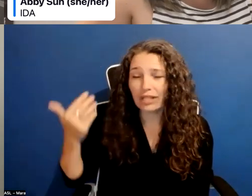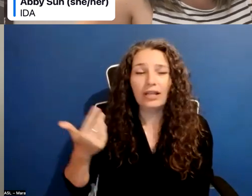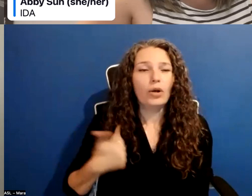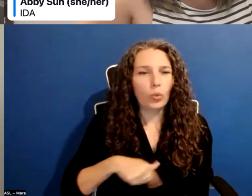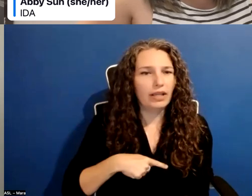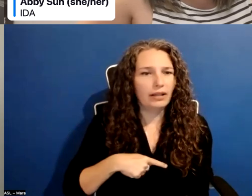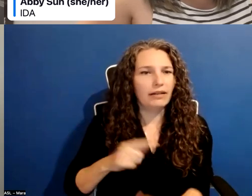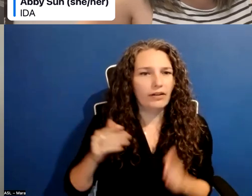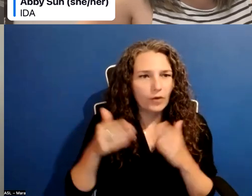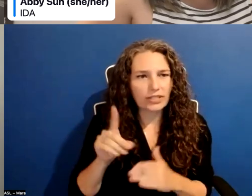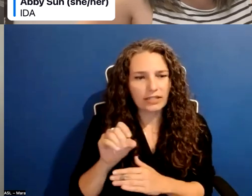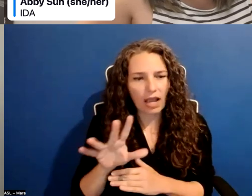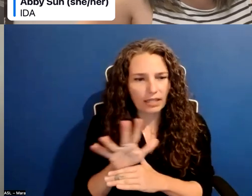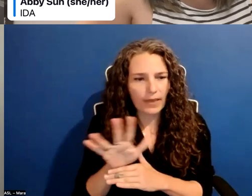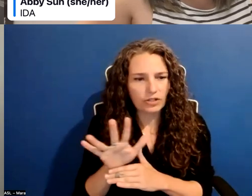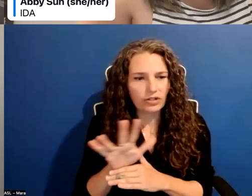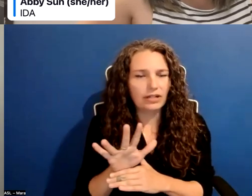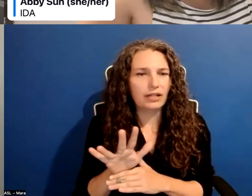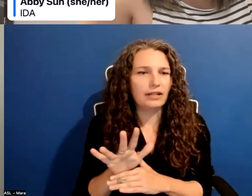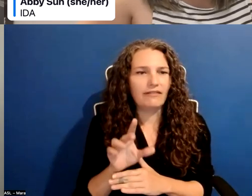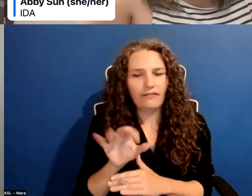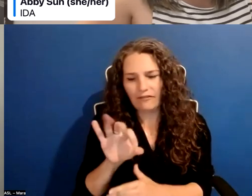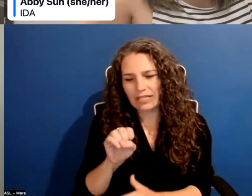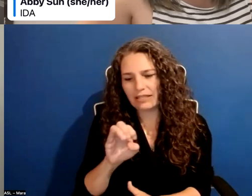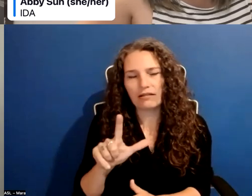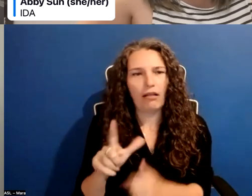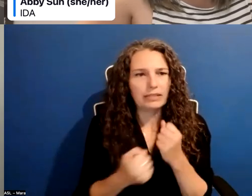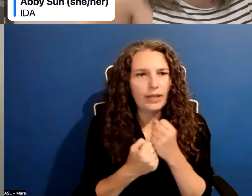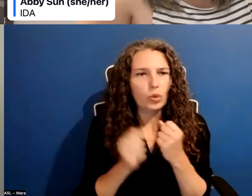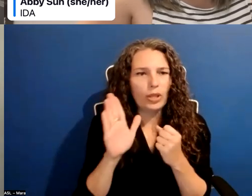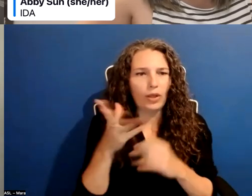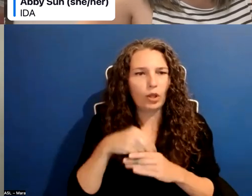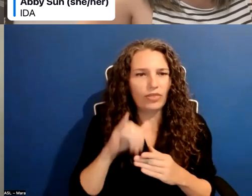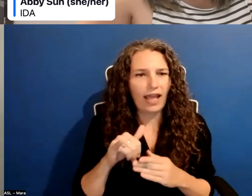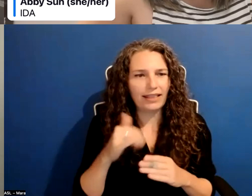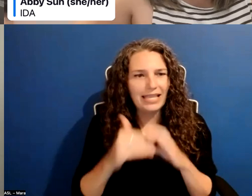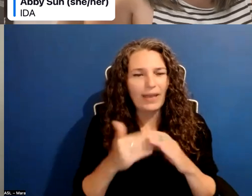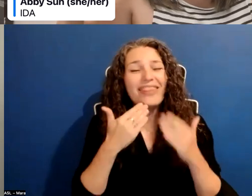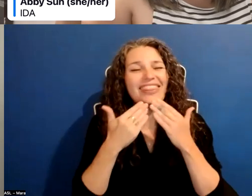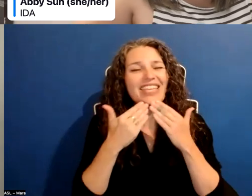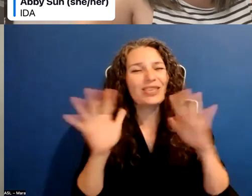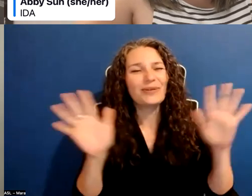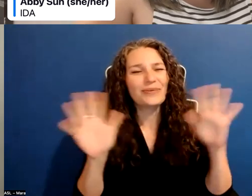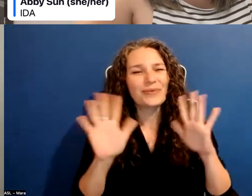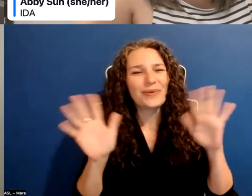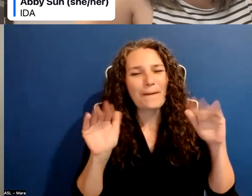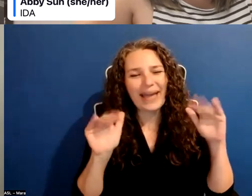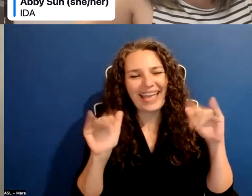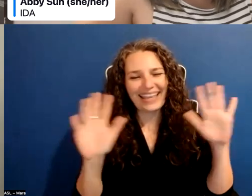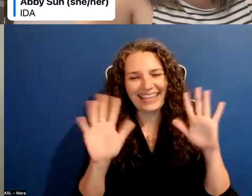the U S so all the expertise here is in house. Yes. Great. Thank you so much, everybody. Bye.